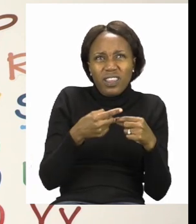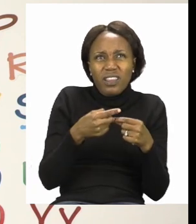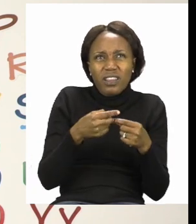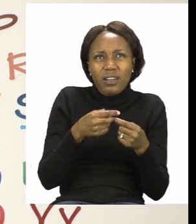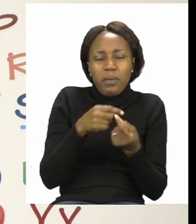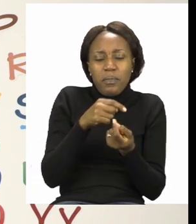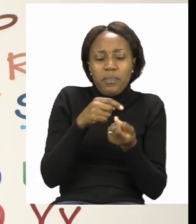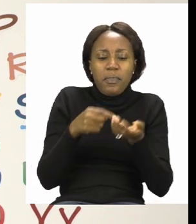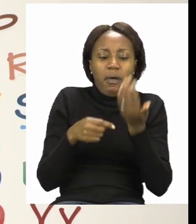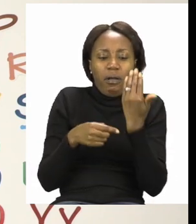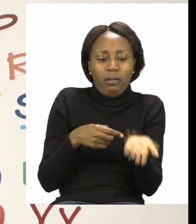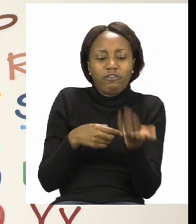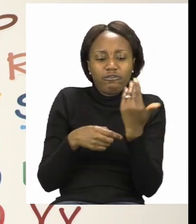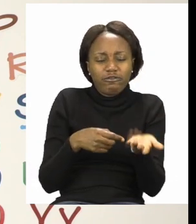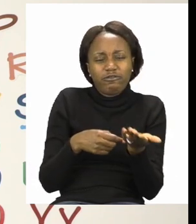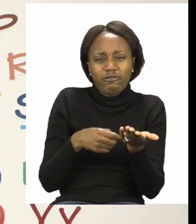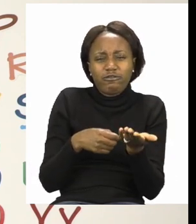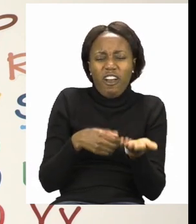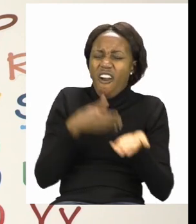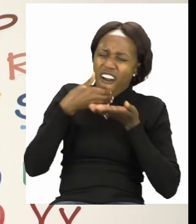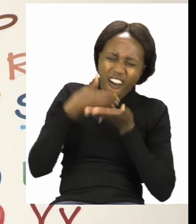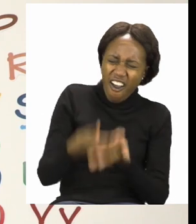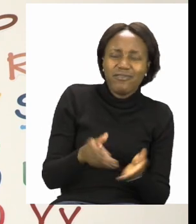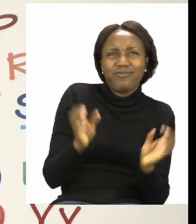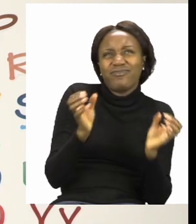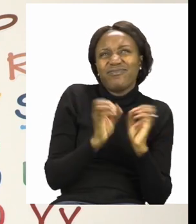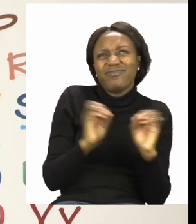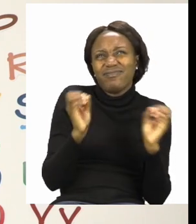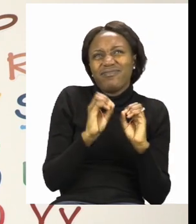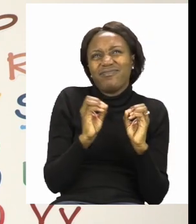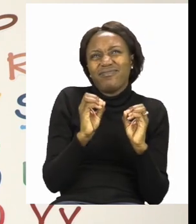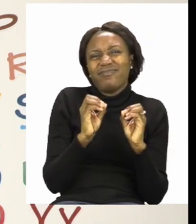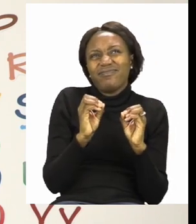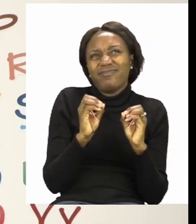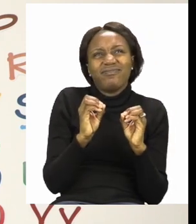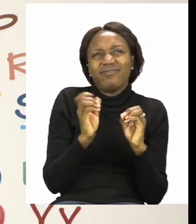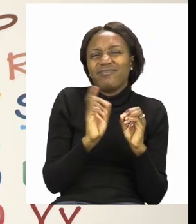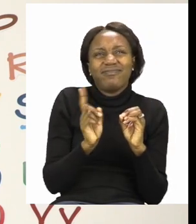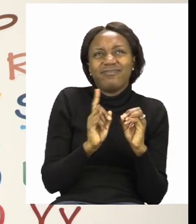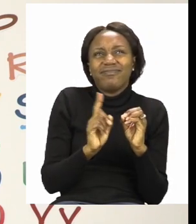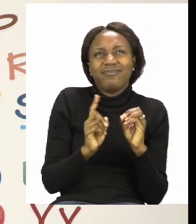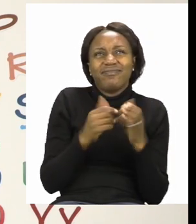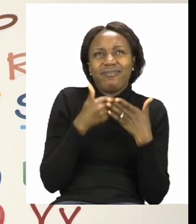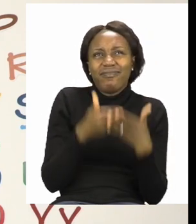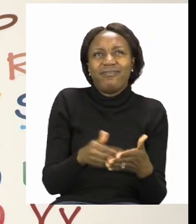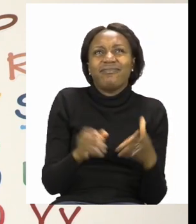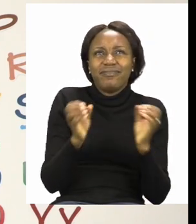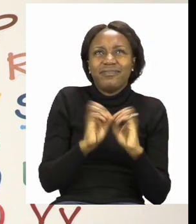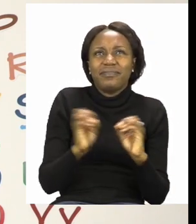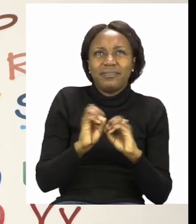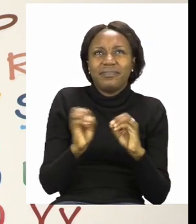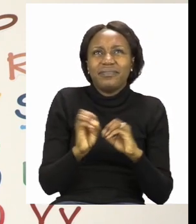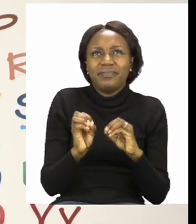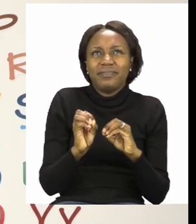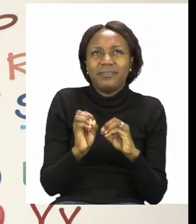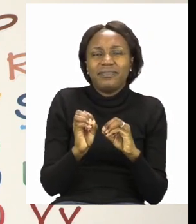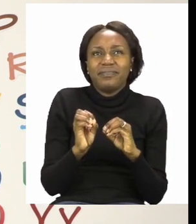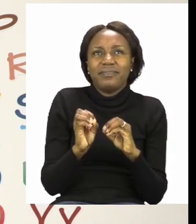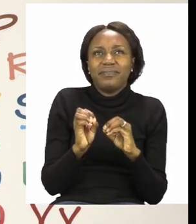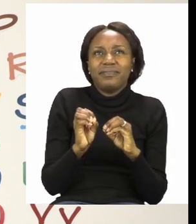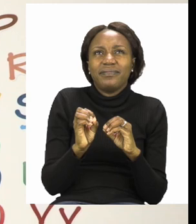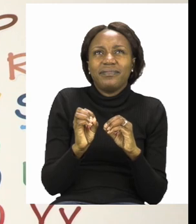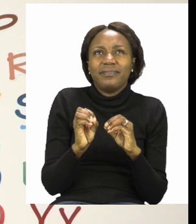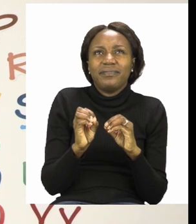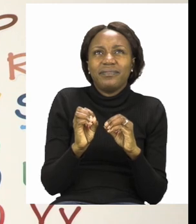in the hand and it's not that heavy. So it is not the heaviest one to lift up. And a paper clip is